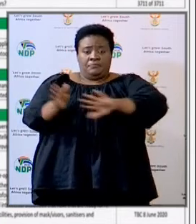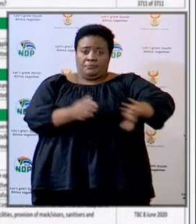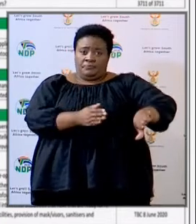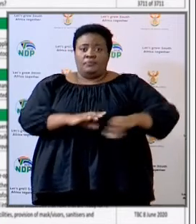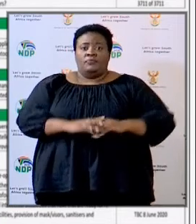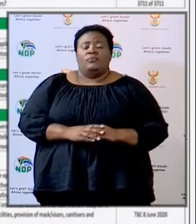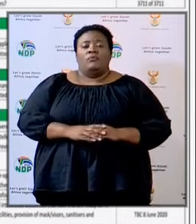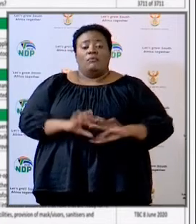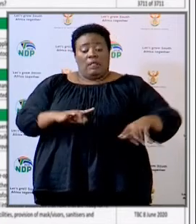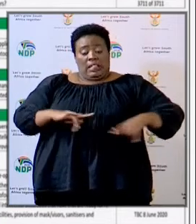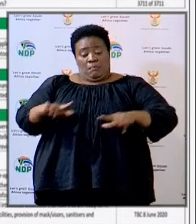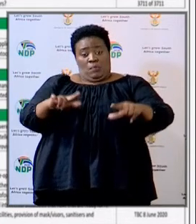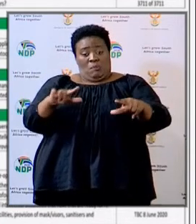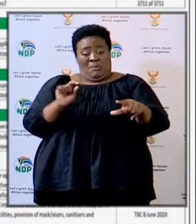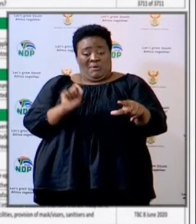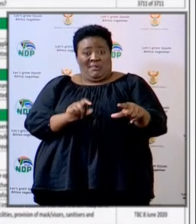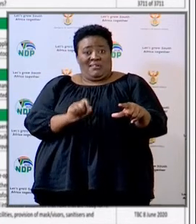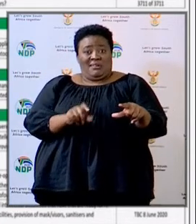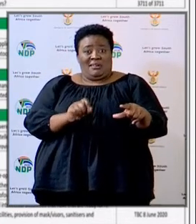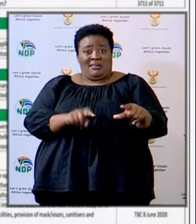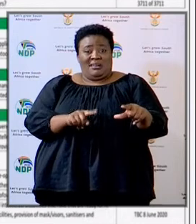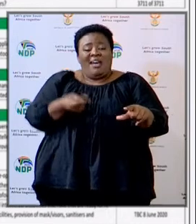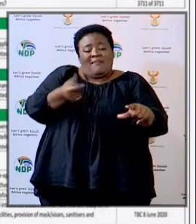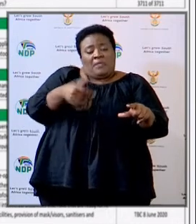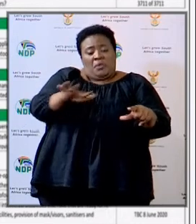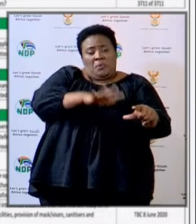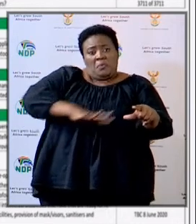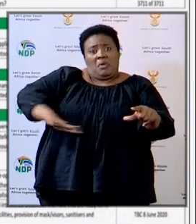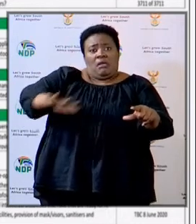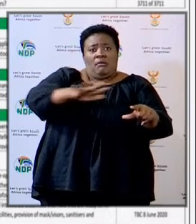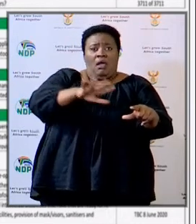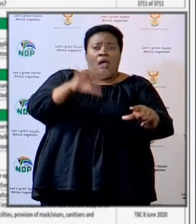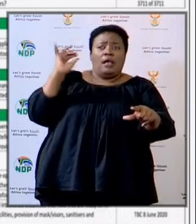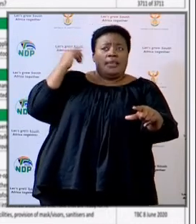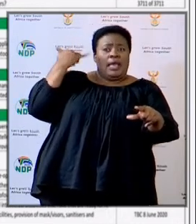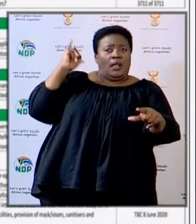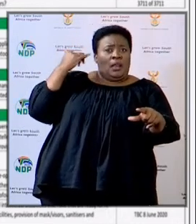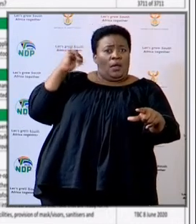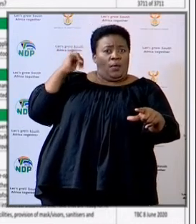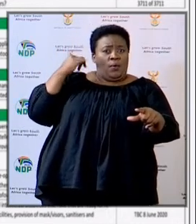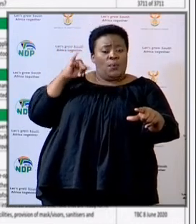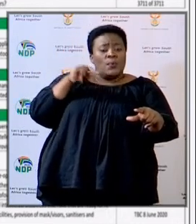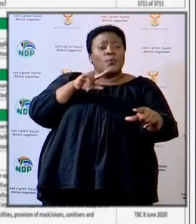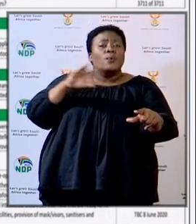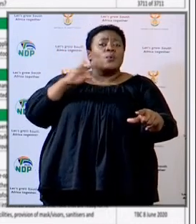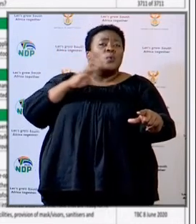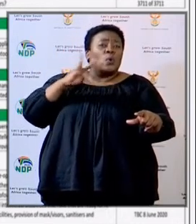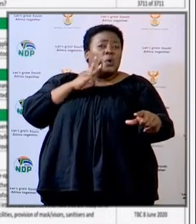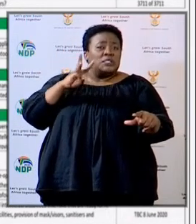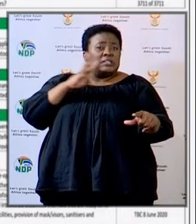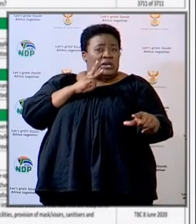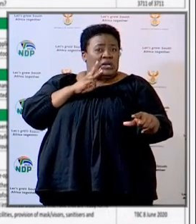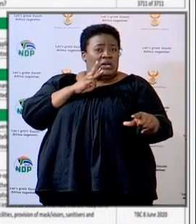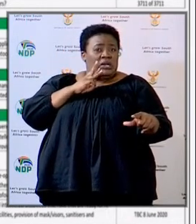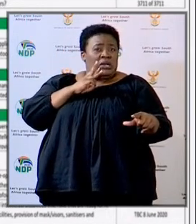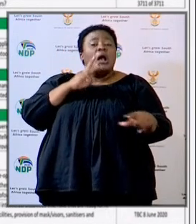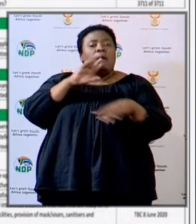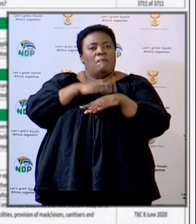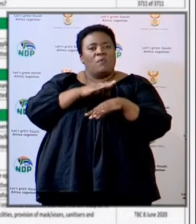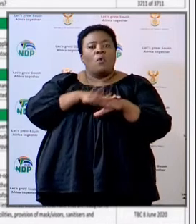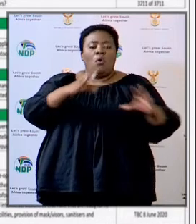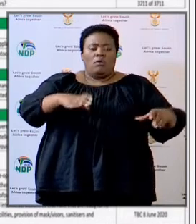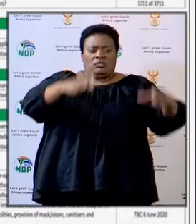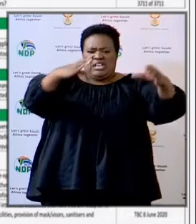a few areas that are ember, particularly water, and mainly about